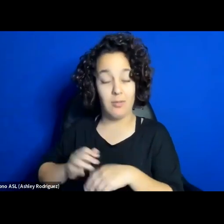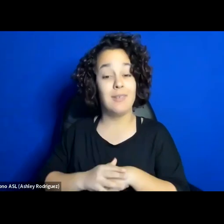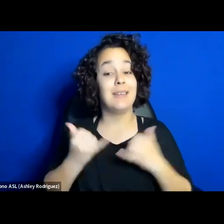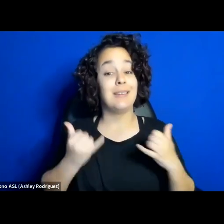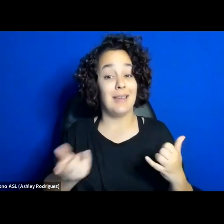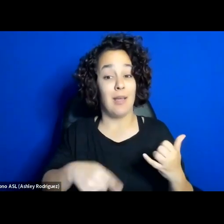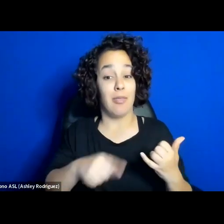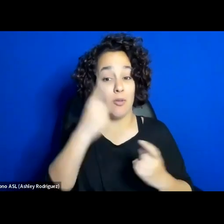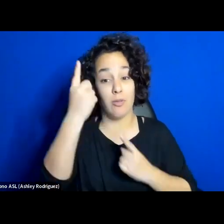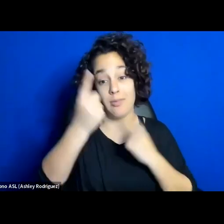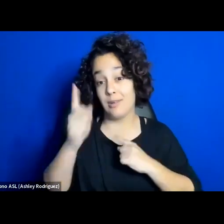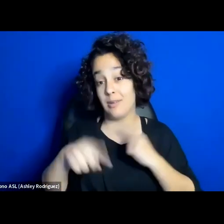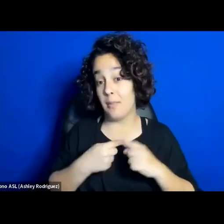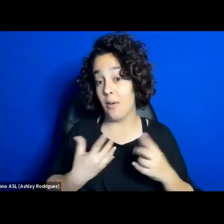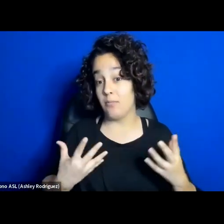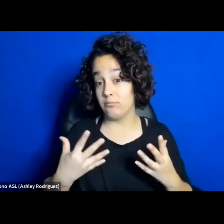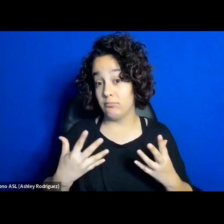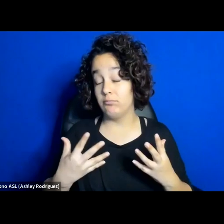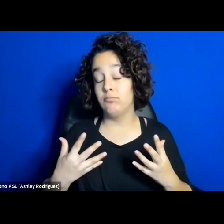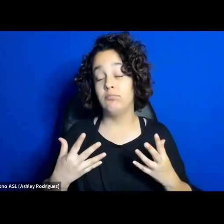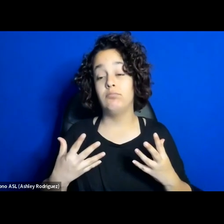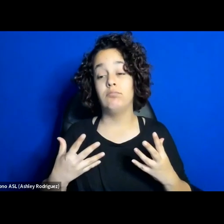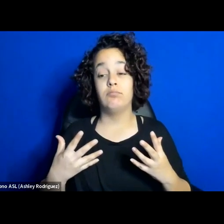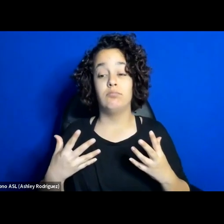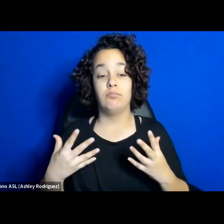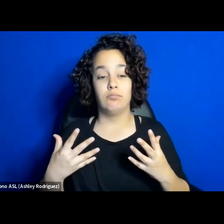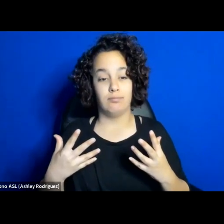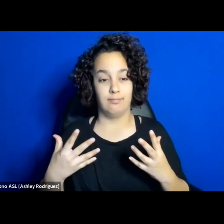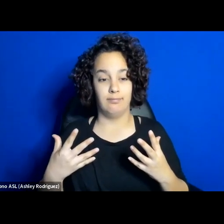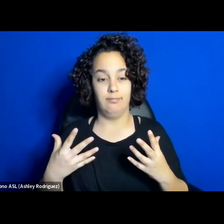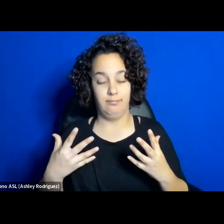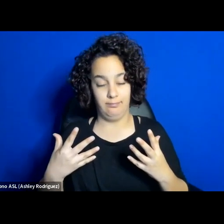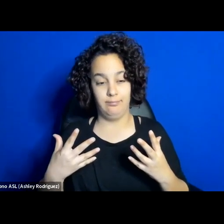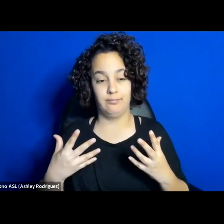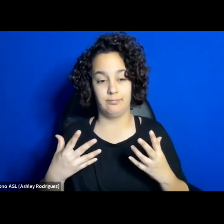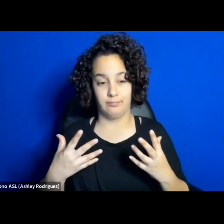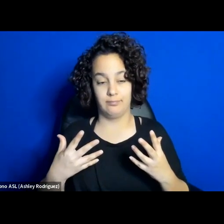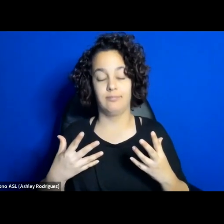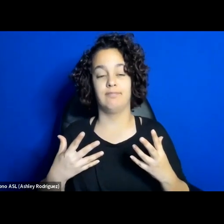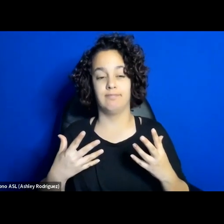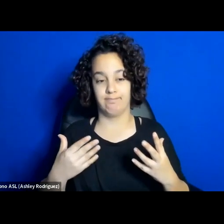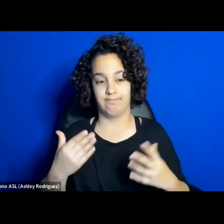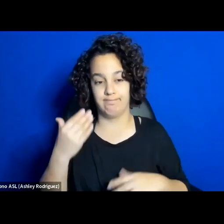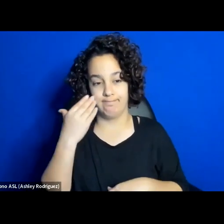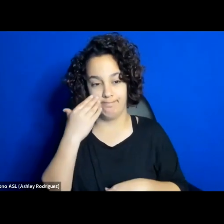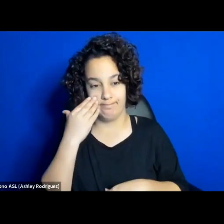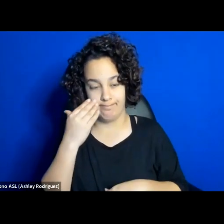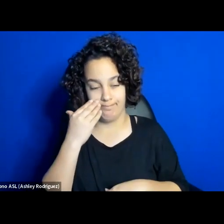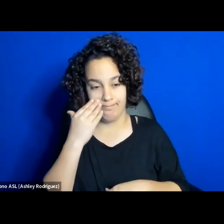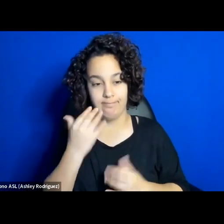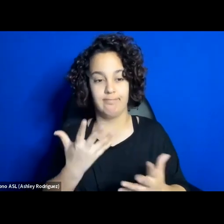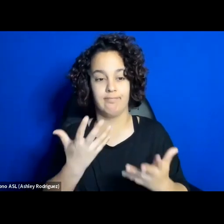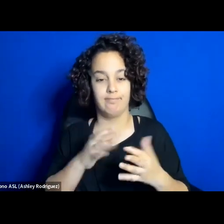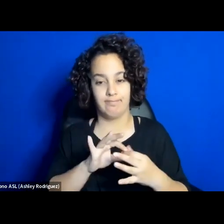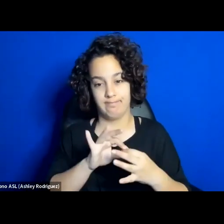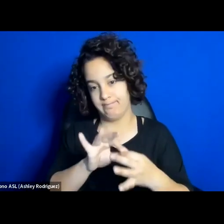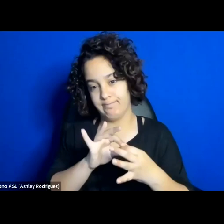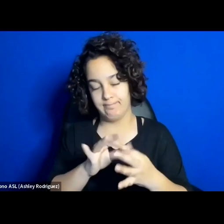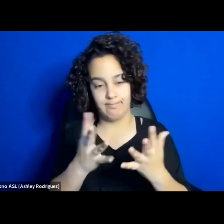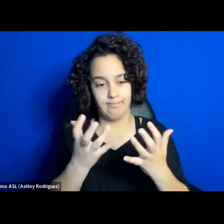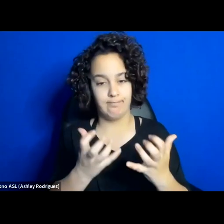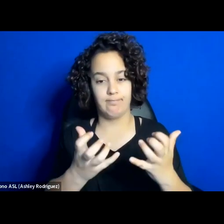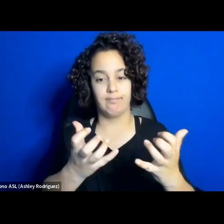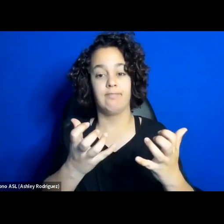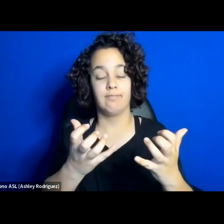about the, thinking about activating their audiences in terms of the ethics, the ethics of taking